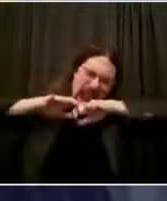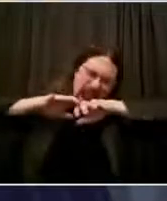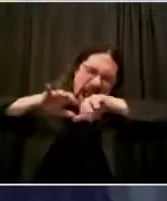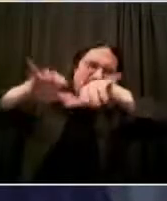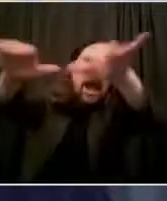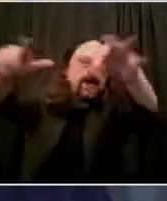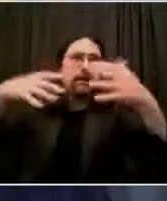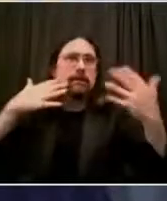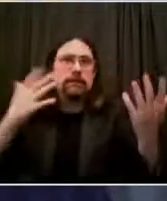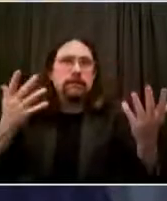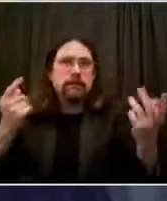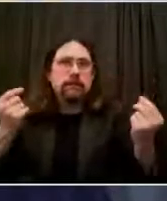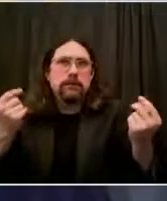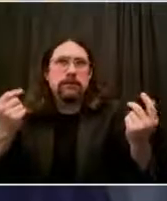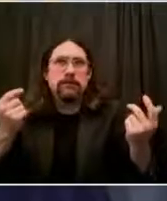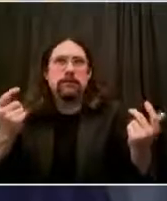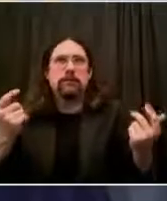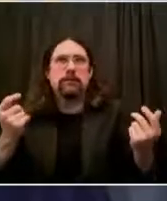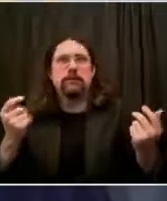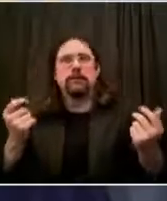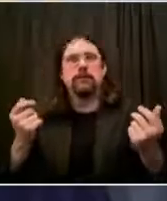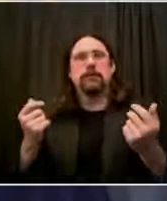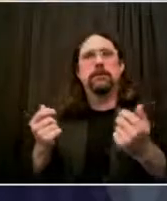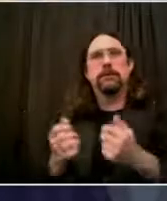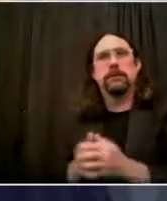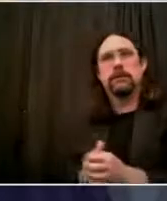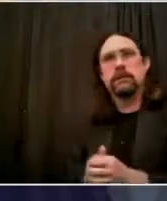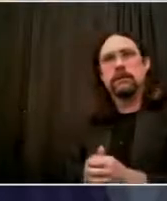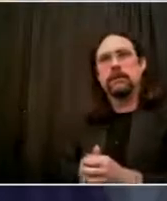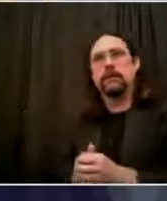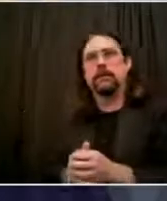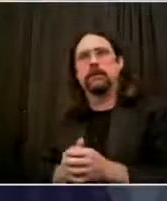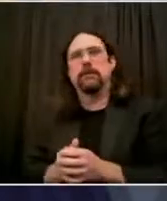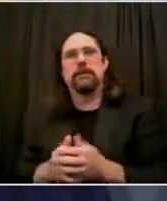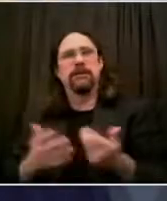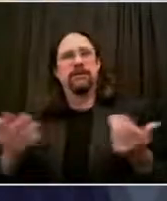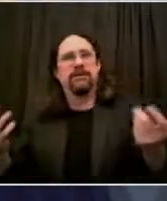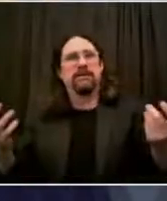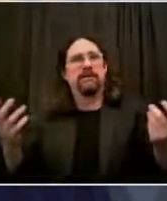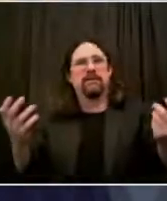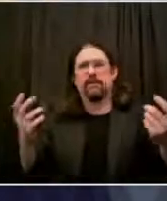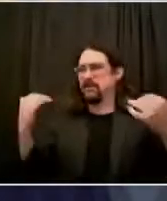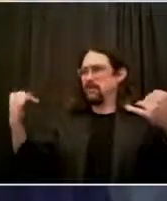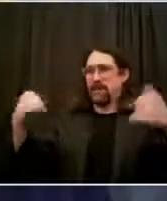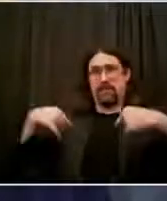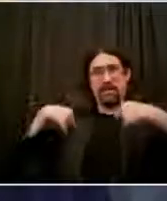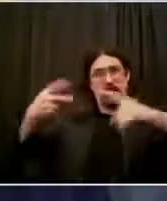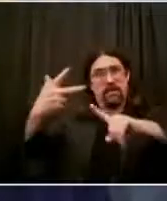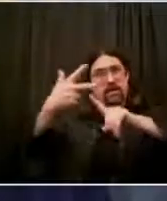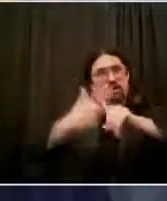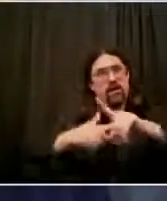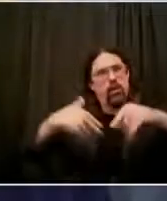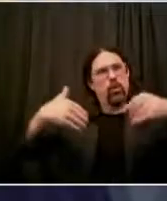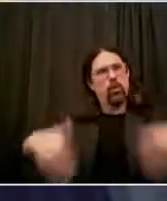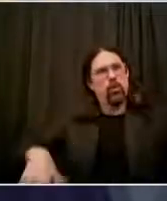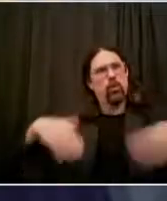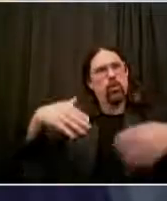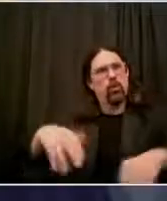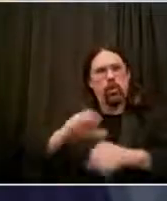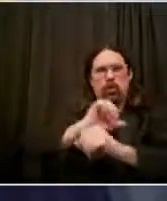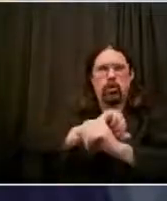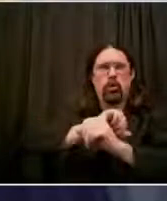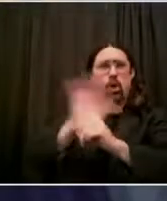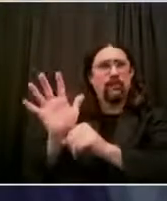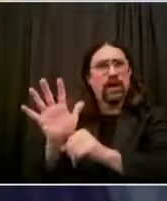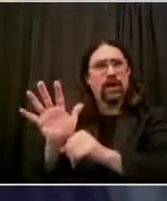We have a moment of profound pain and a cry for justice that must be addressed. And we have profound